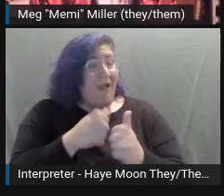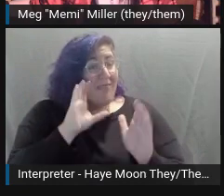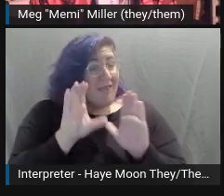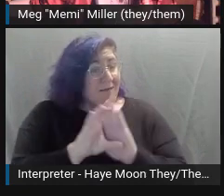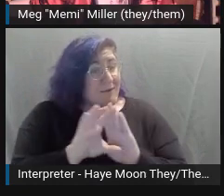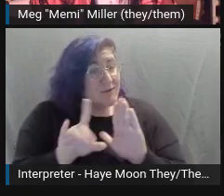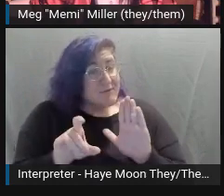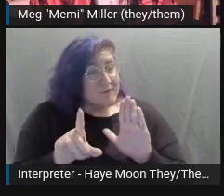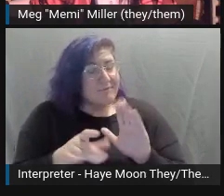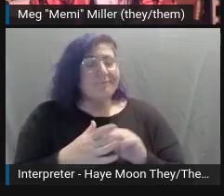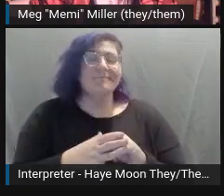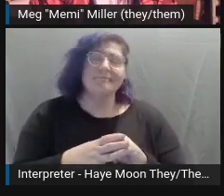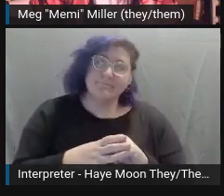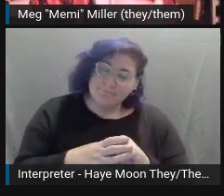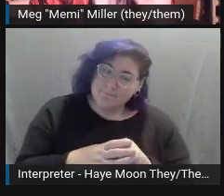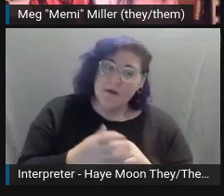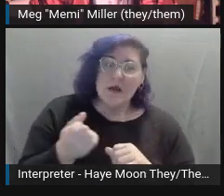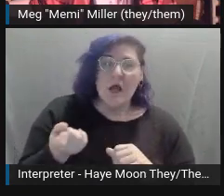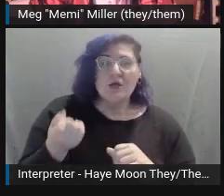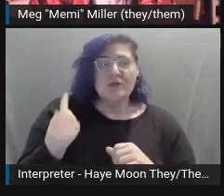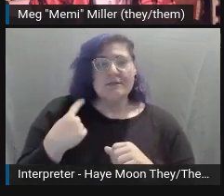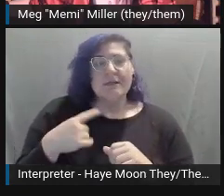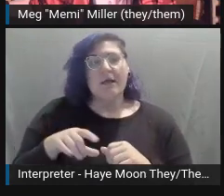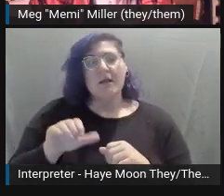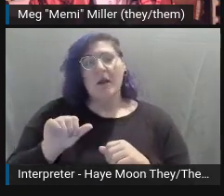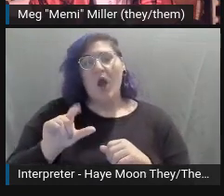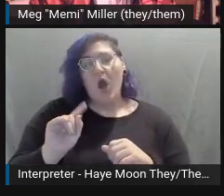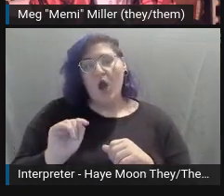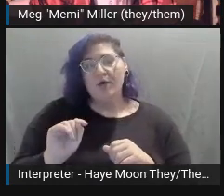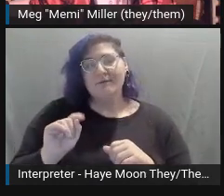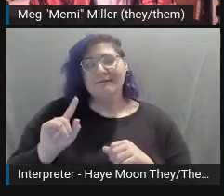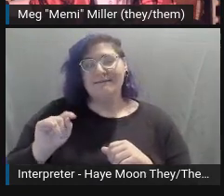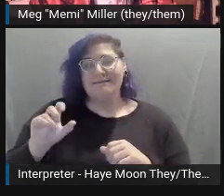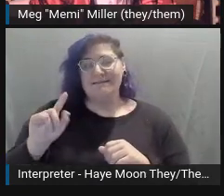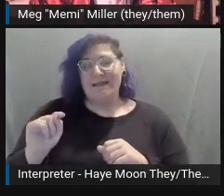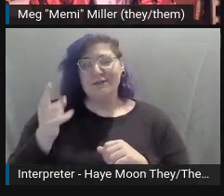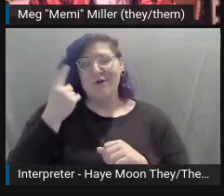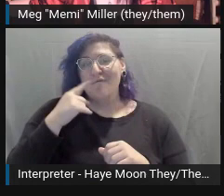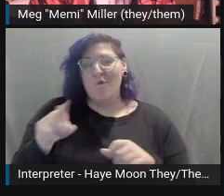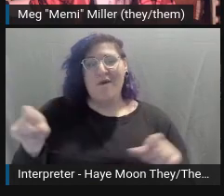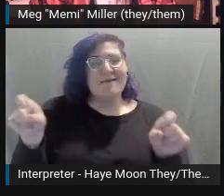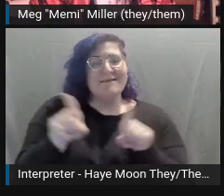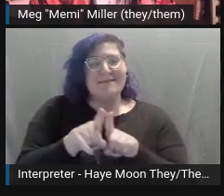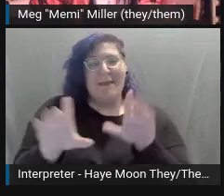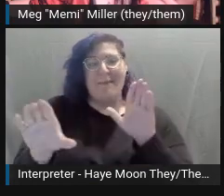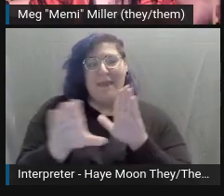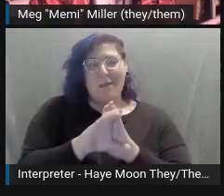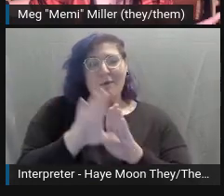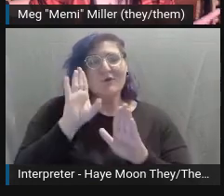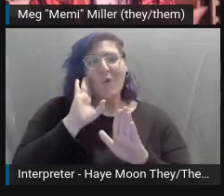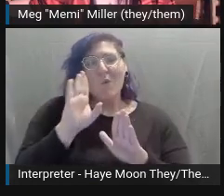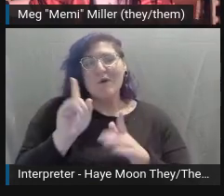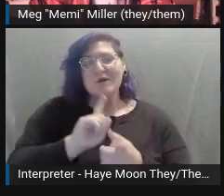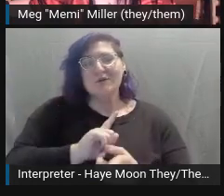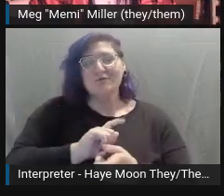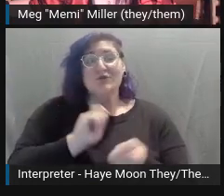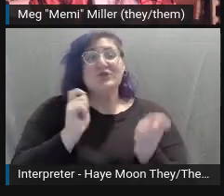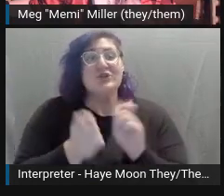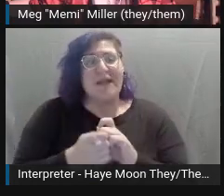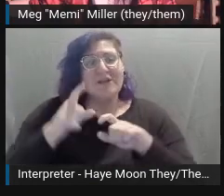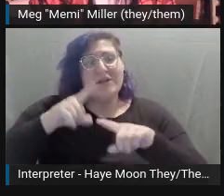Alt text for same image could be different depending on the context, as we've discussed with the cat earlier.